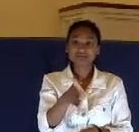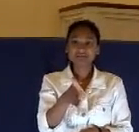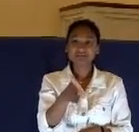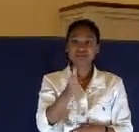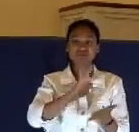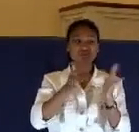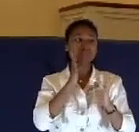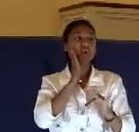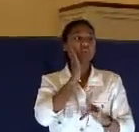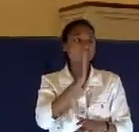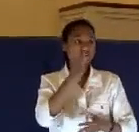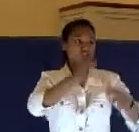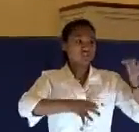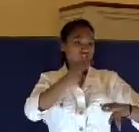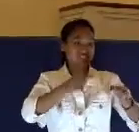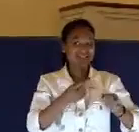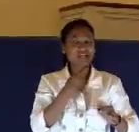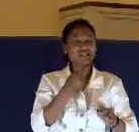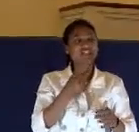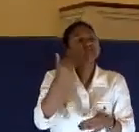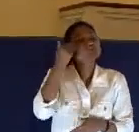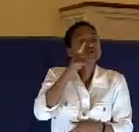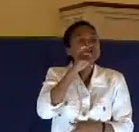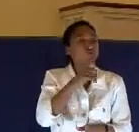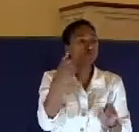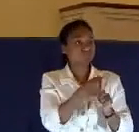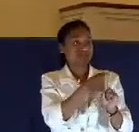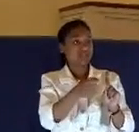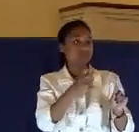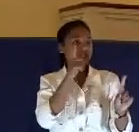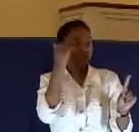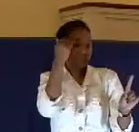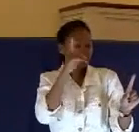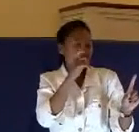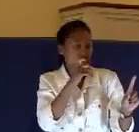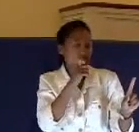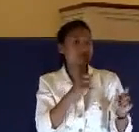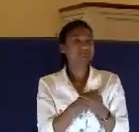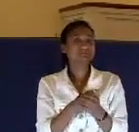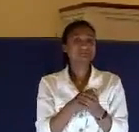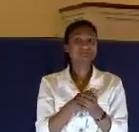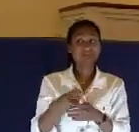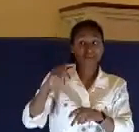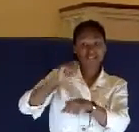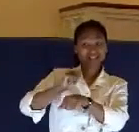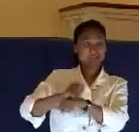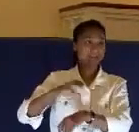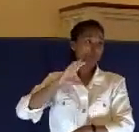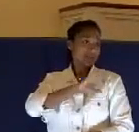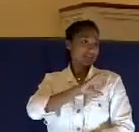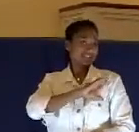The guards began to strike him, it says in verse 65. Even the temple police jump in and they take part.